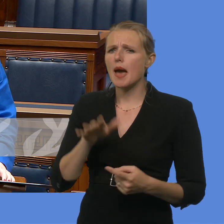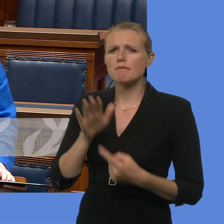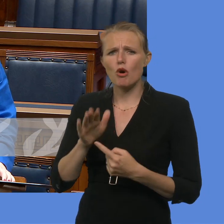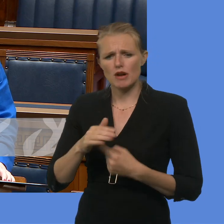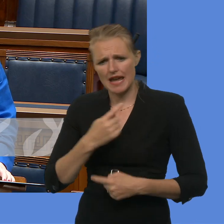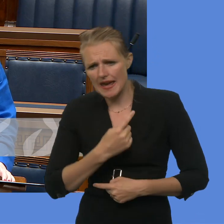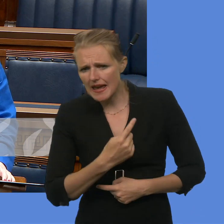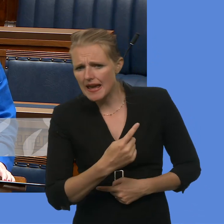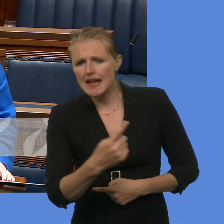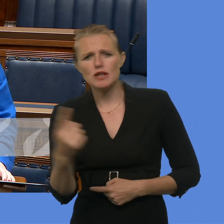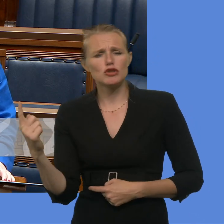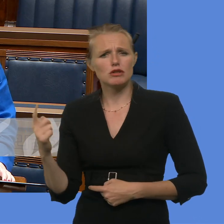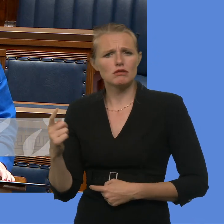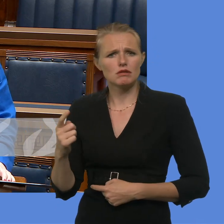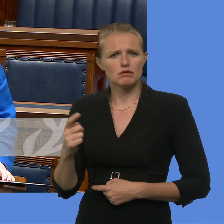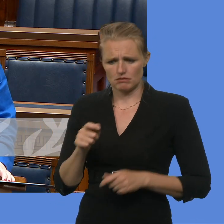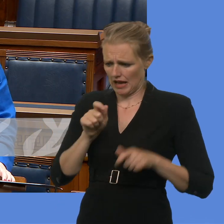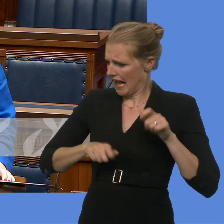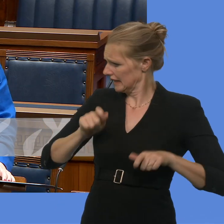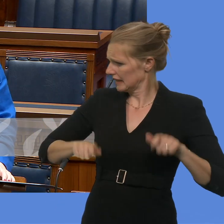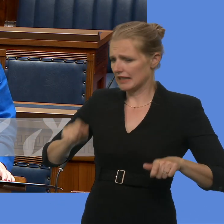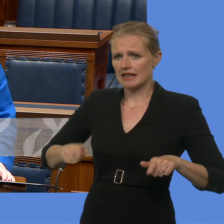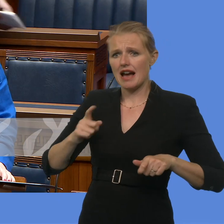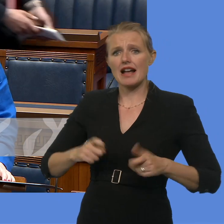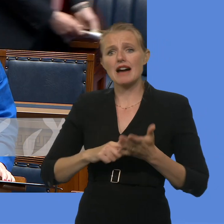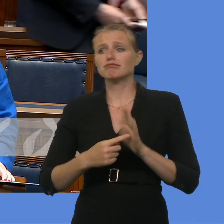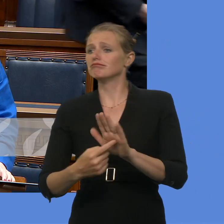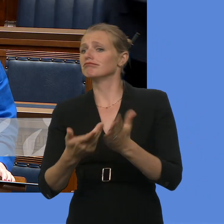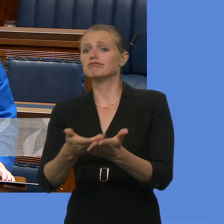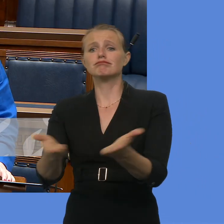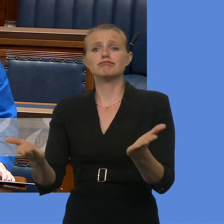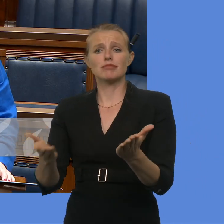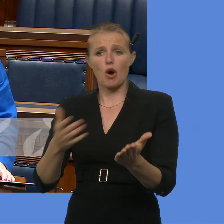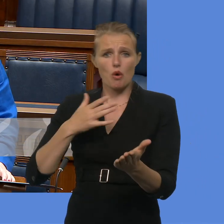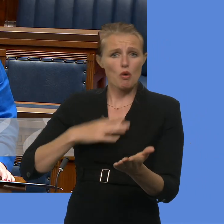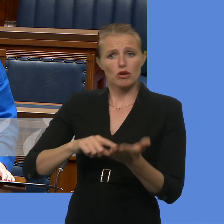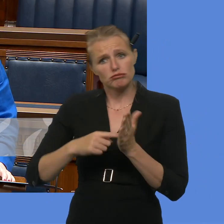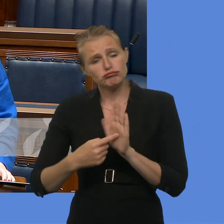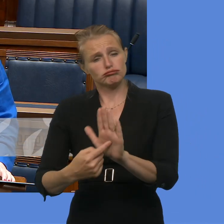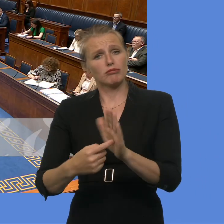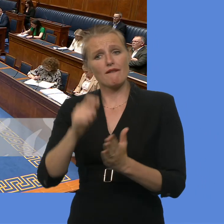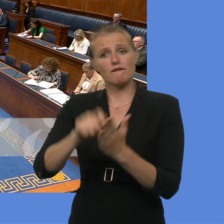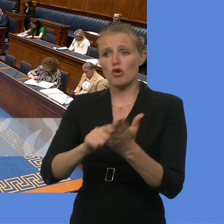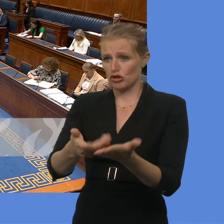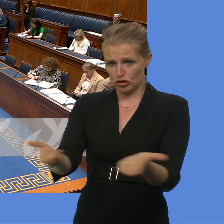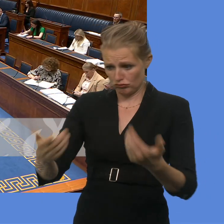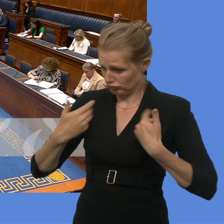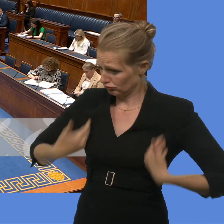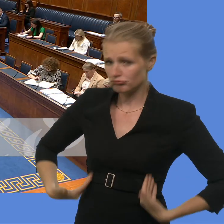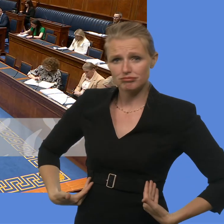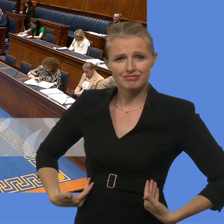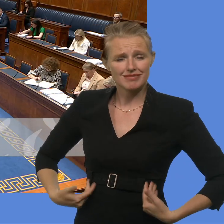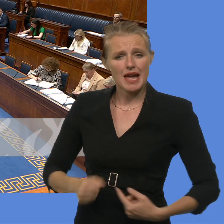promote what it is that they want voters to examine, and give voters the opportunity to be as